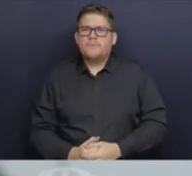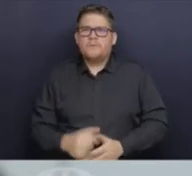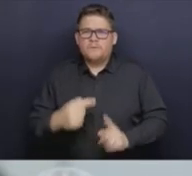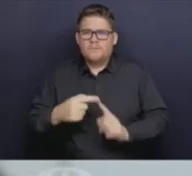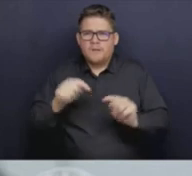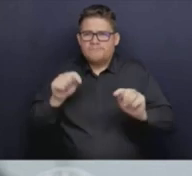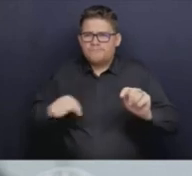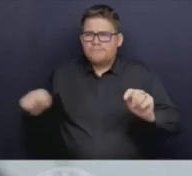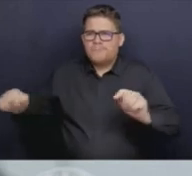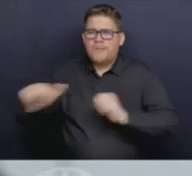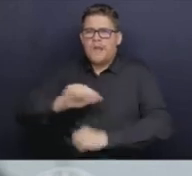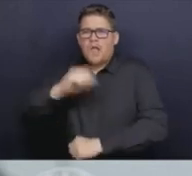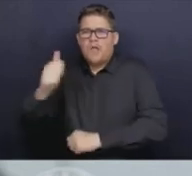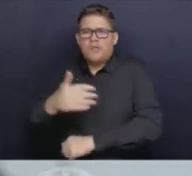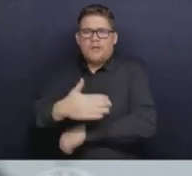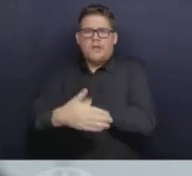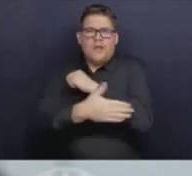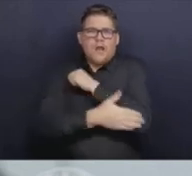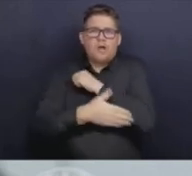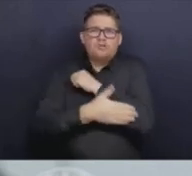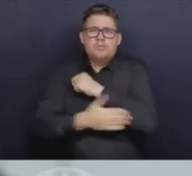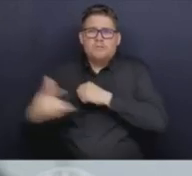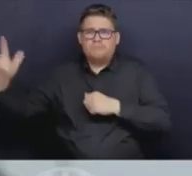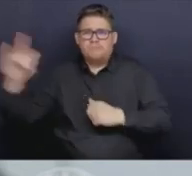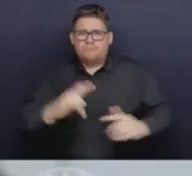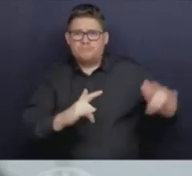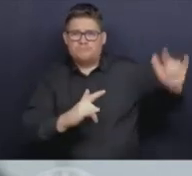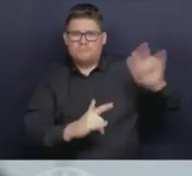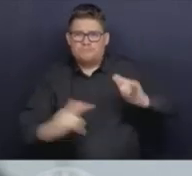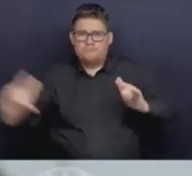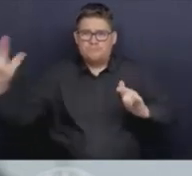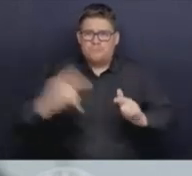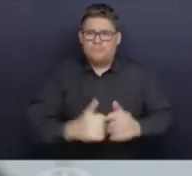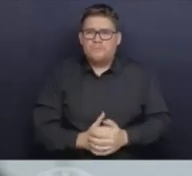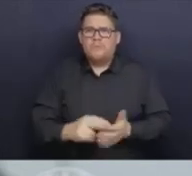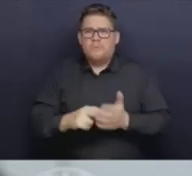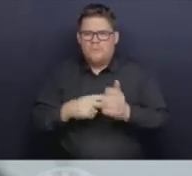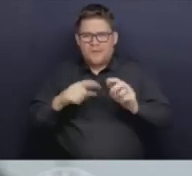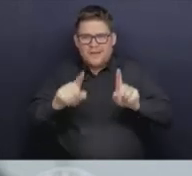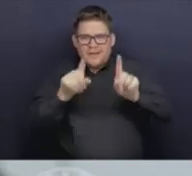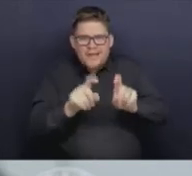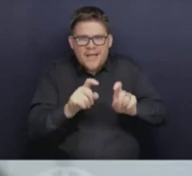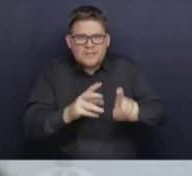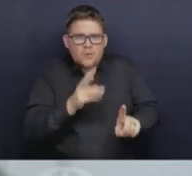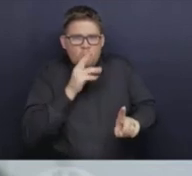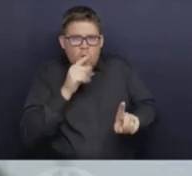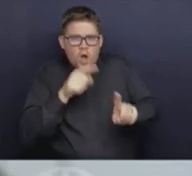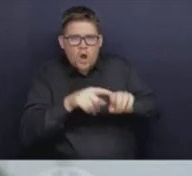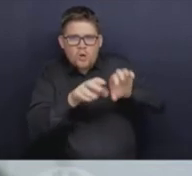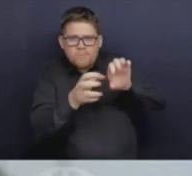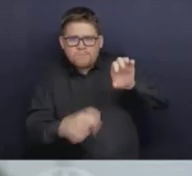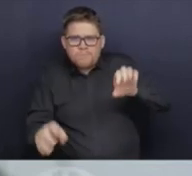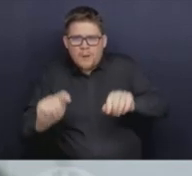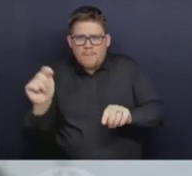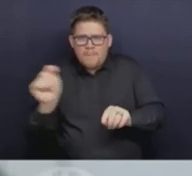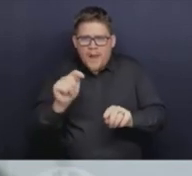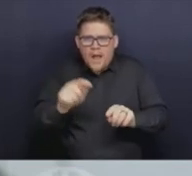another piece that we can add to those things that we look at to help us understand what's happening